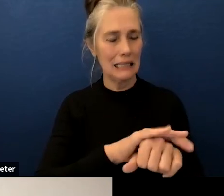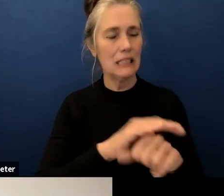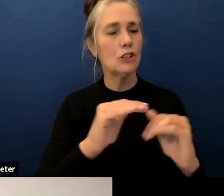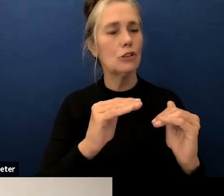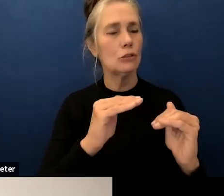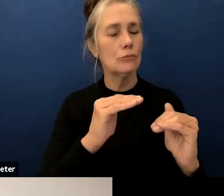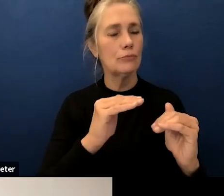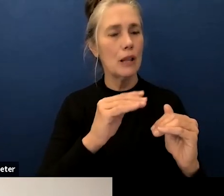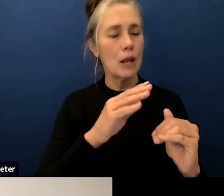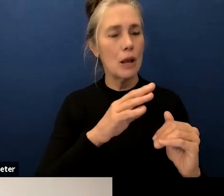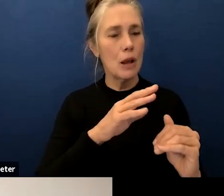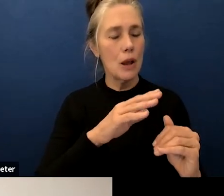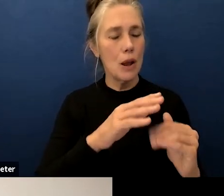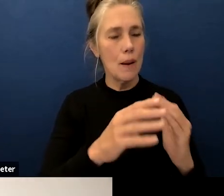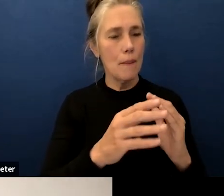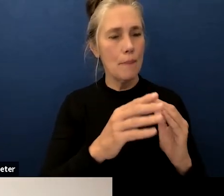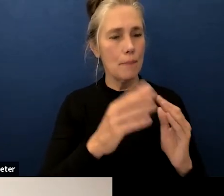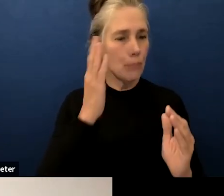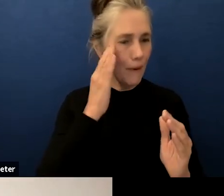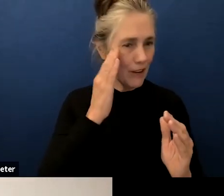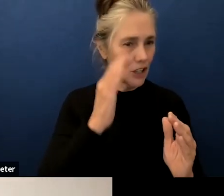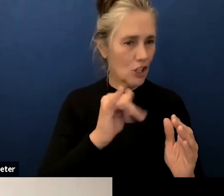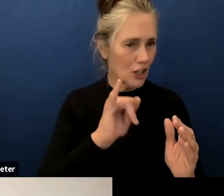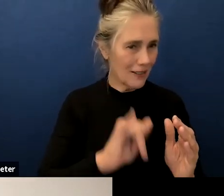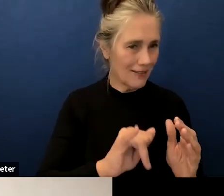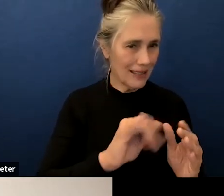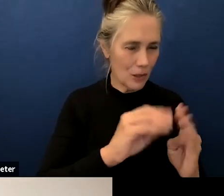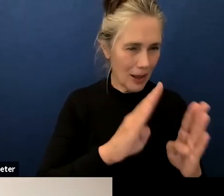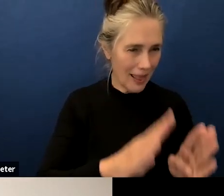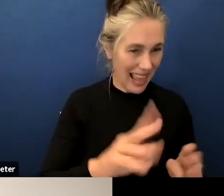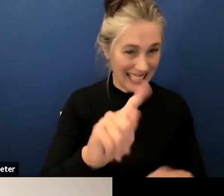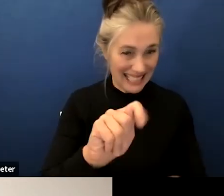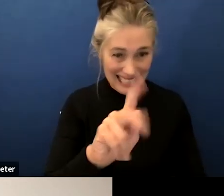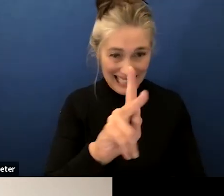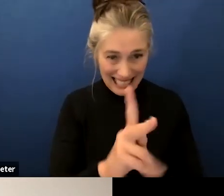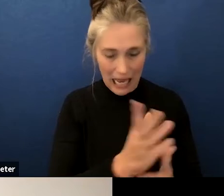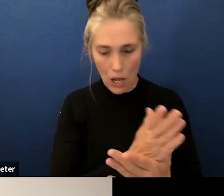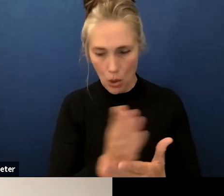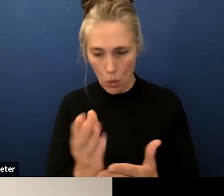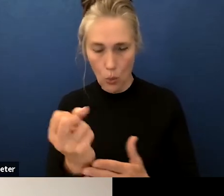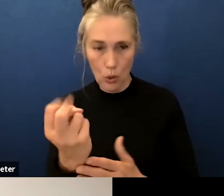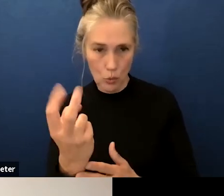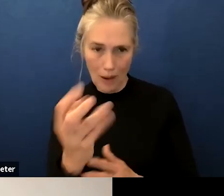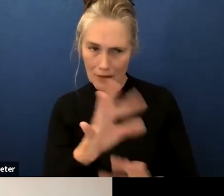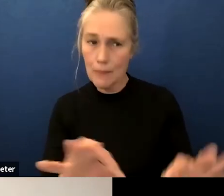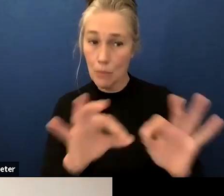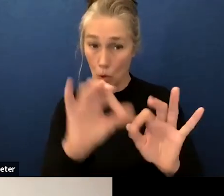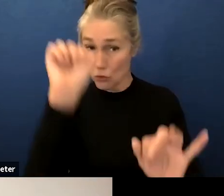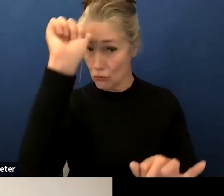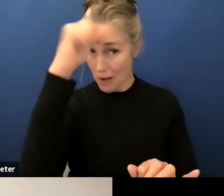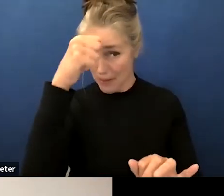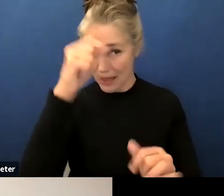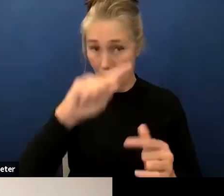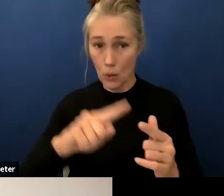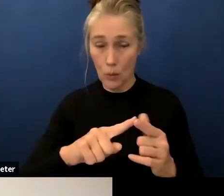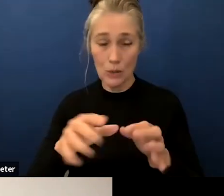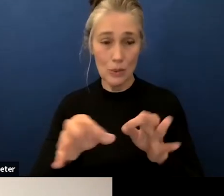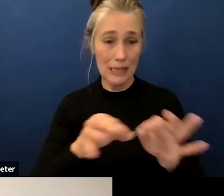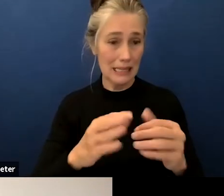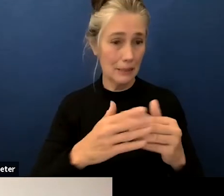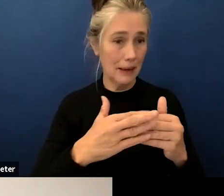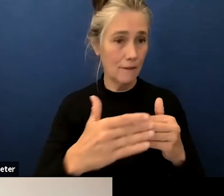is tk through 12. that's important as we move forward next slide